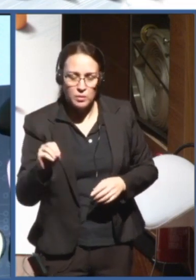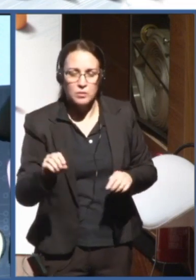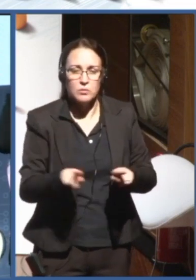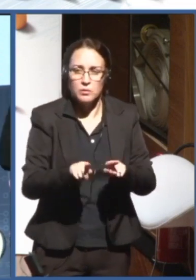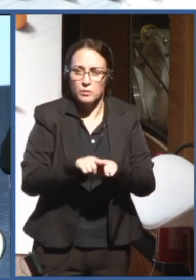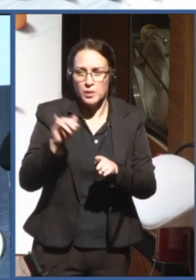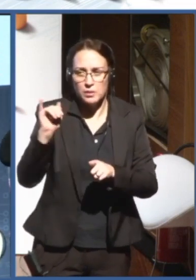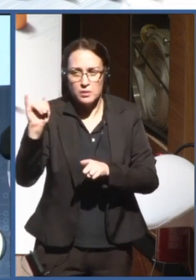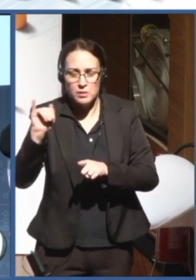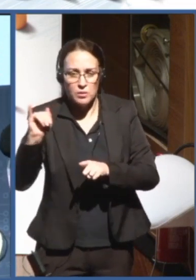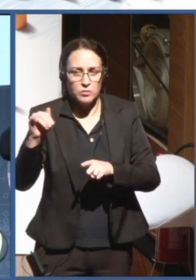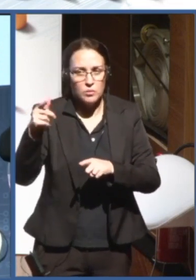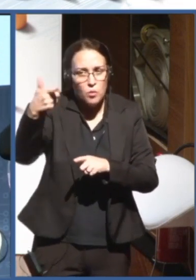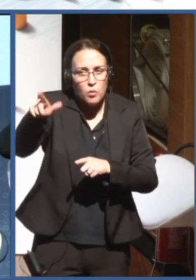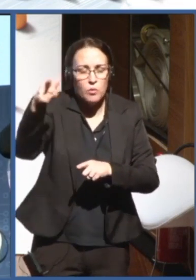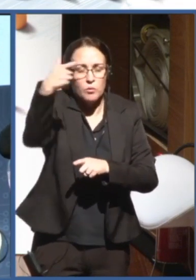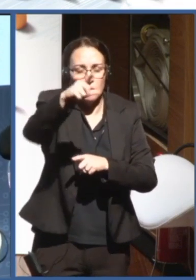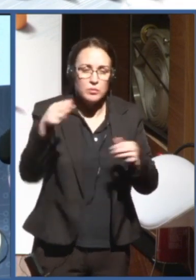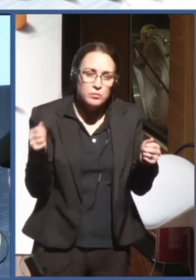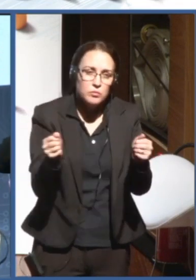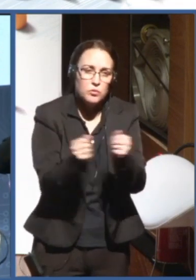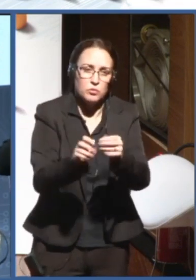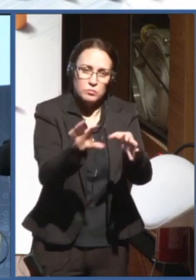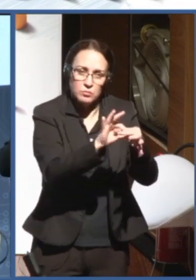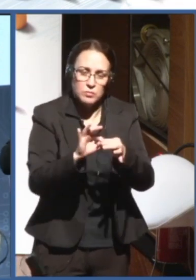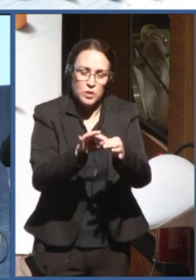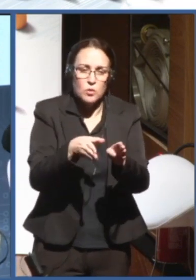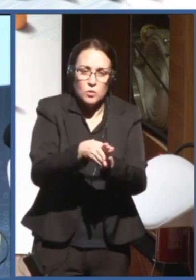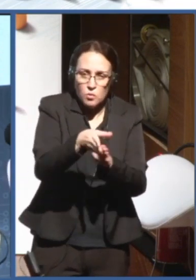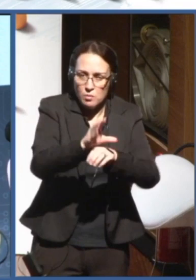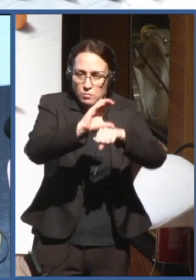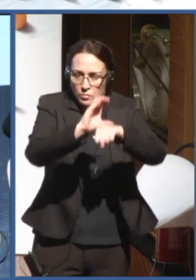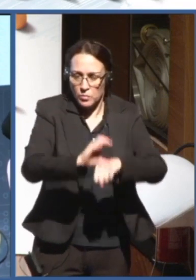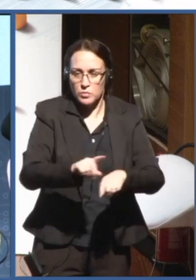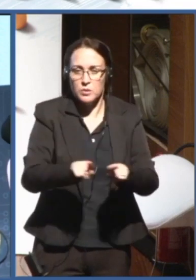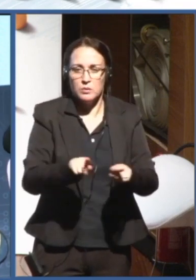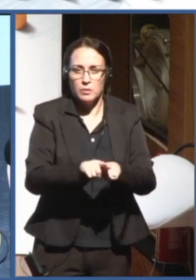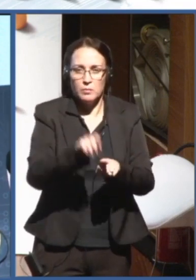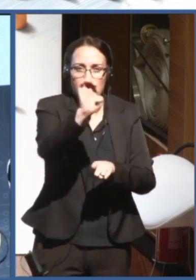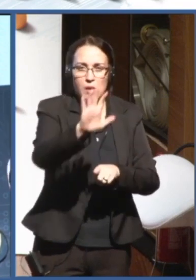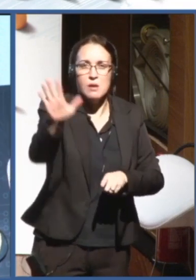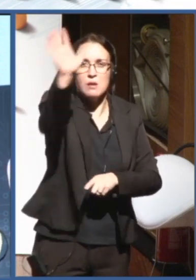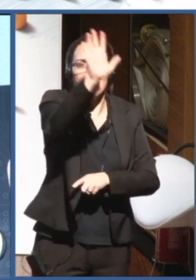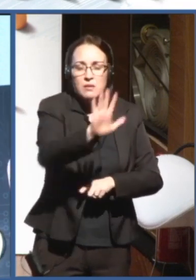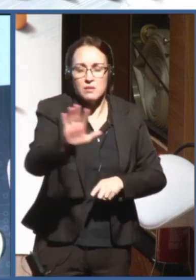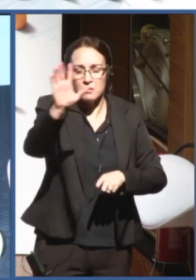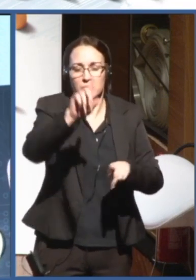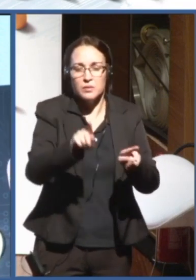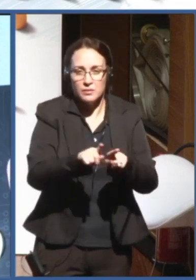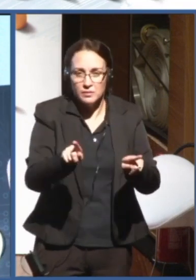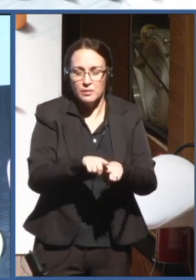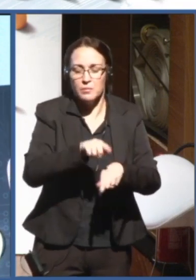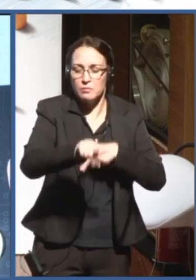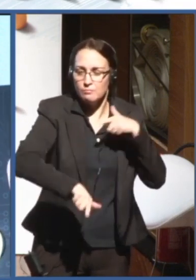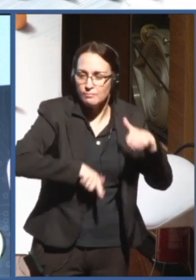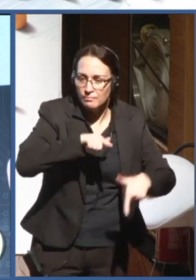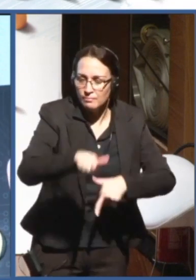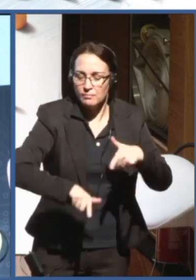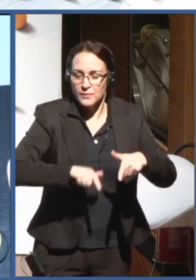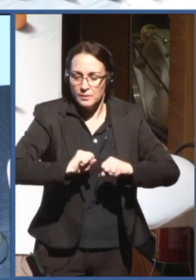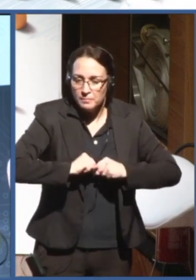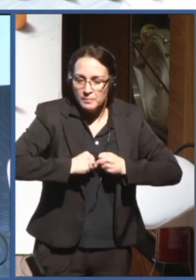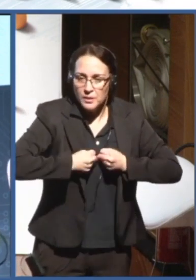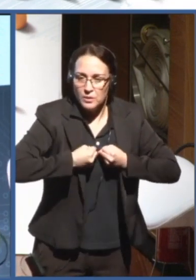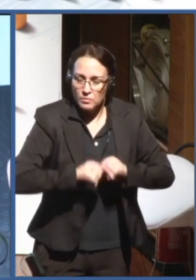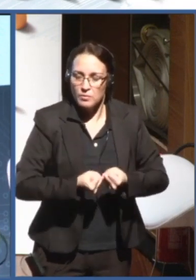like the Council of Europe, etc., and others, are working on norms and standards already. And here I see we will have, in